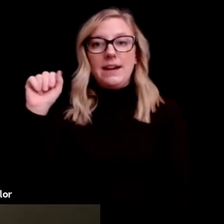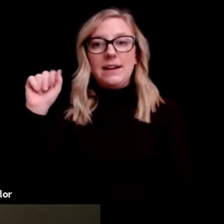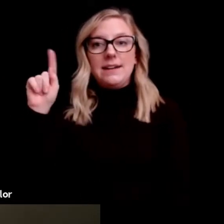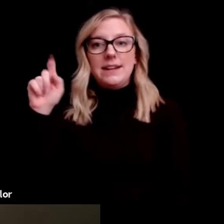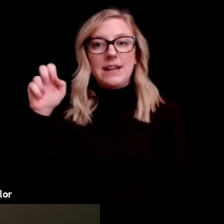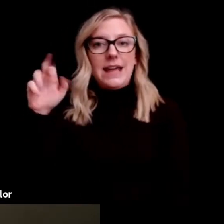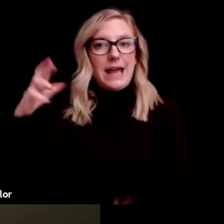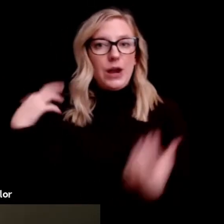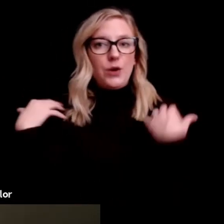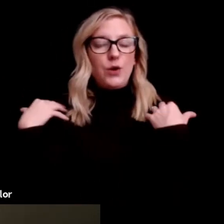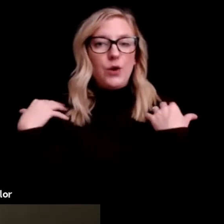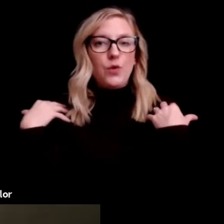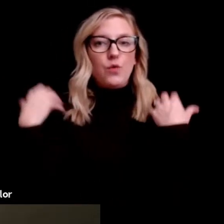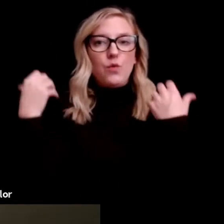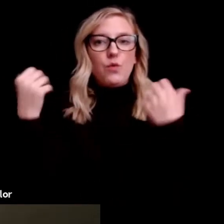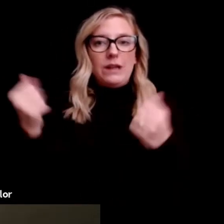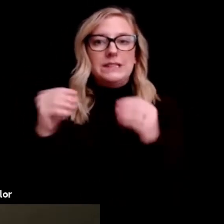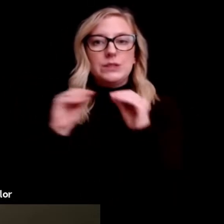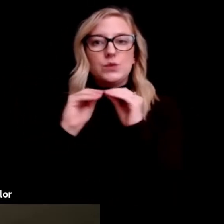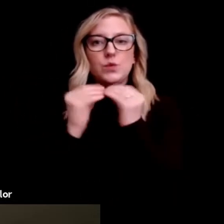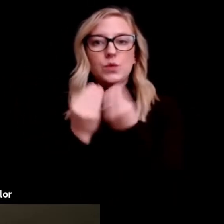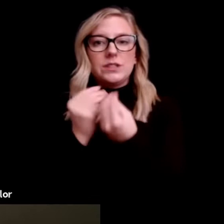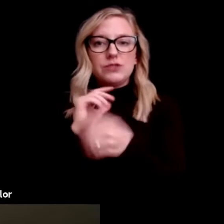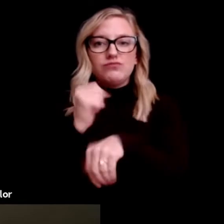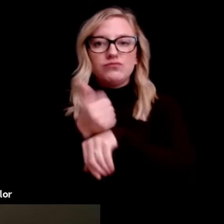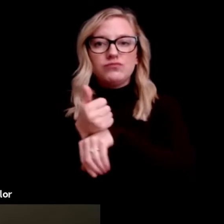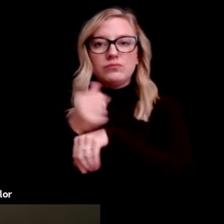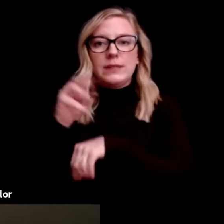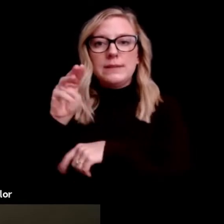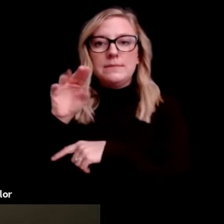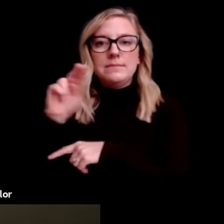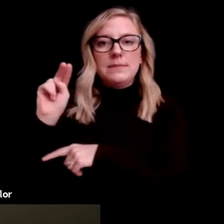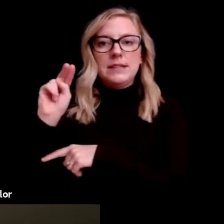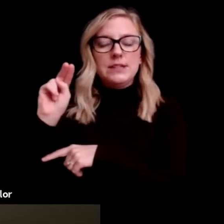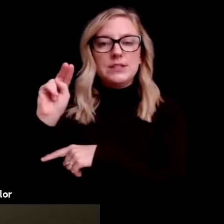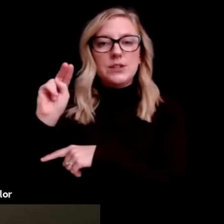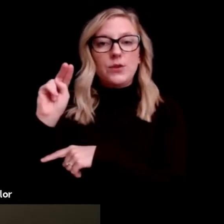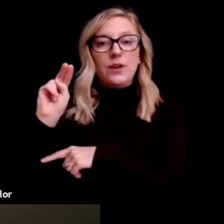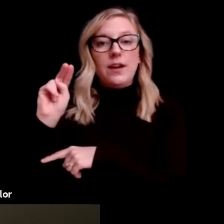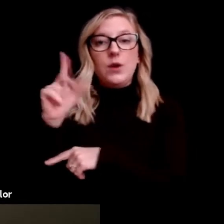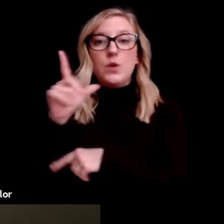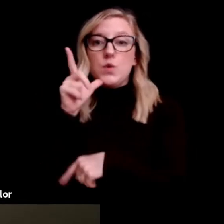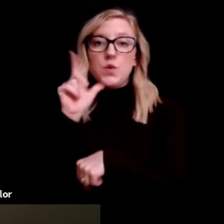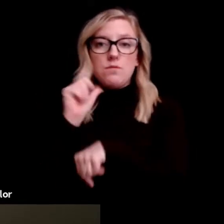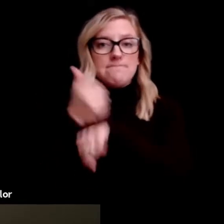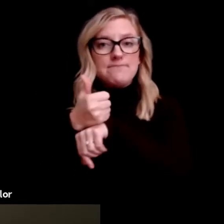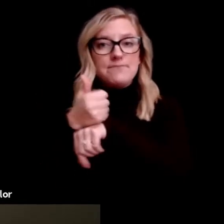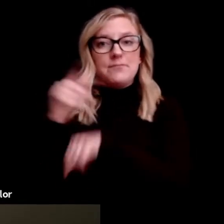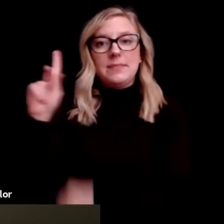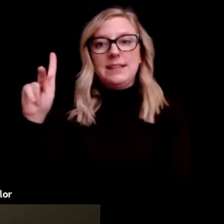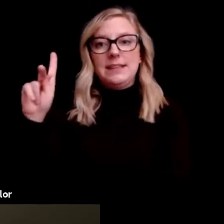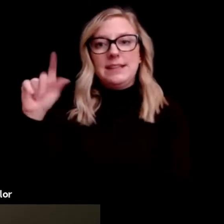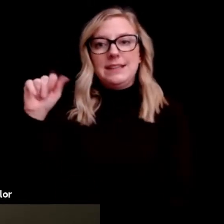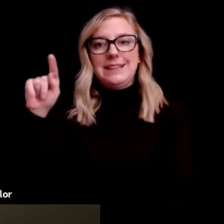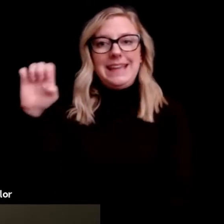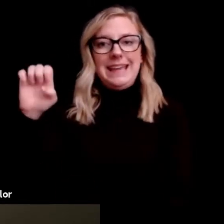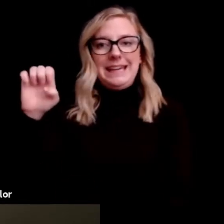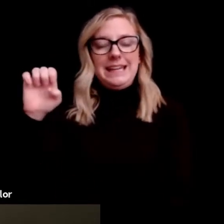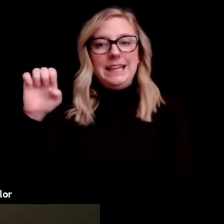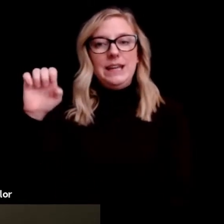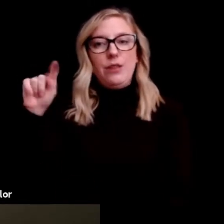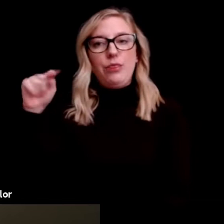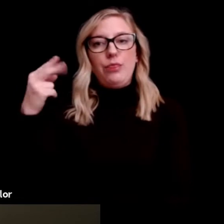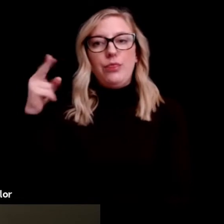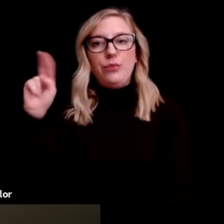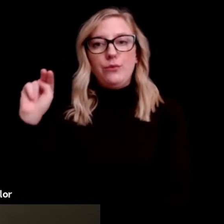based in Minnesota, founded by Katie Thune in 2013 with the vision of a world